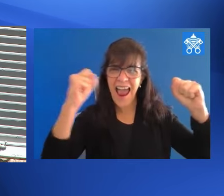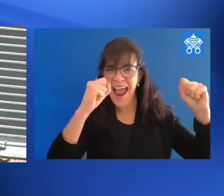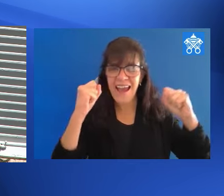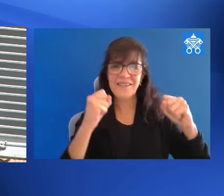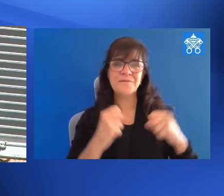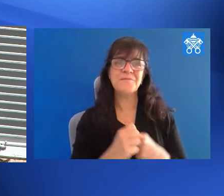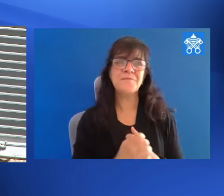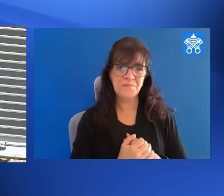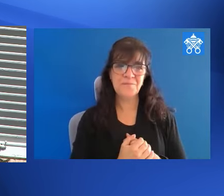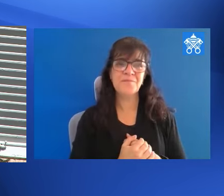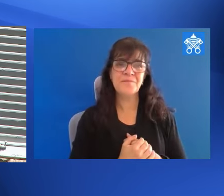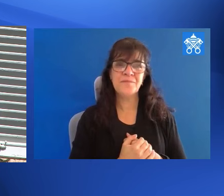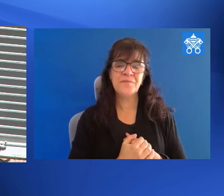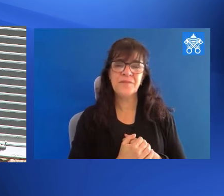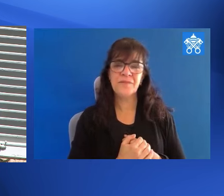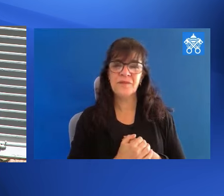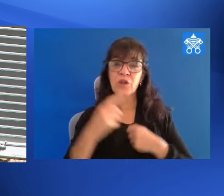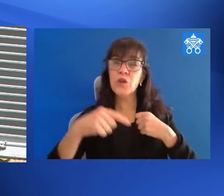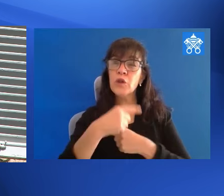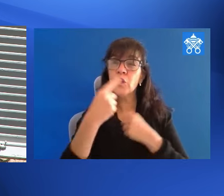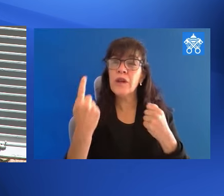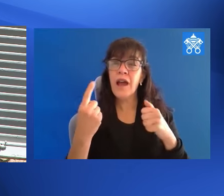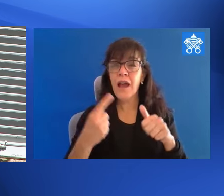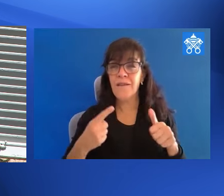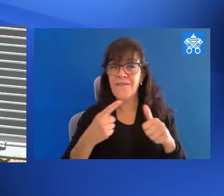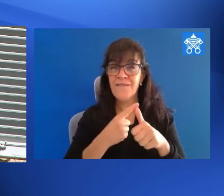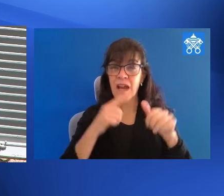Dear brothers and sisters, buongiorno, good morning. Dear